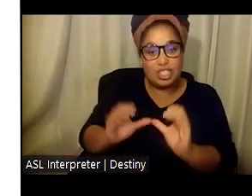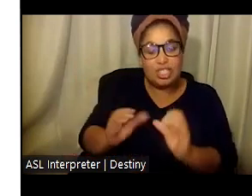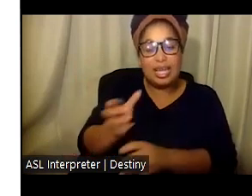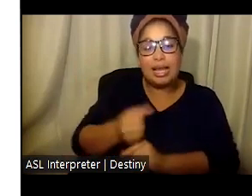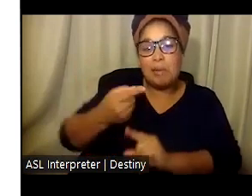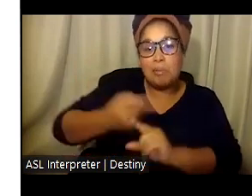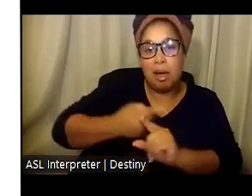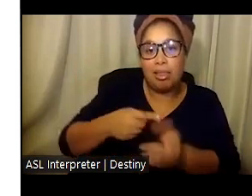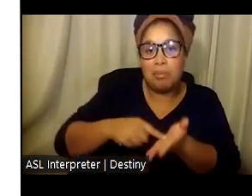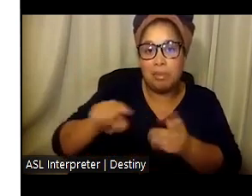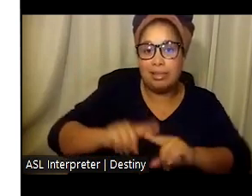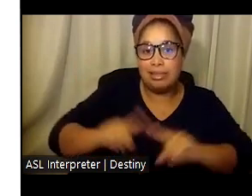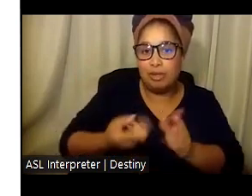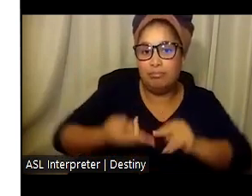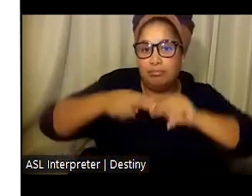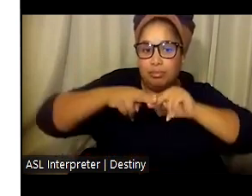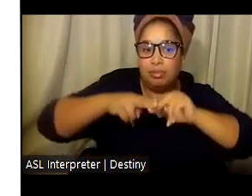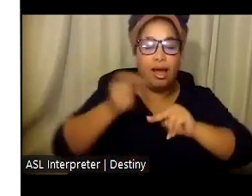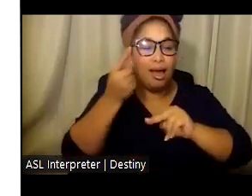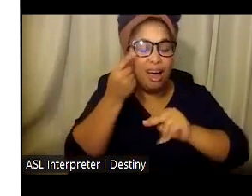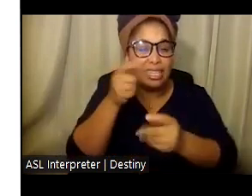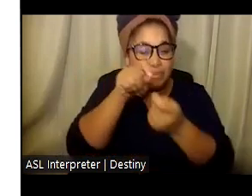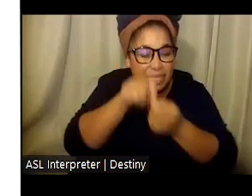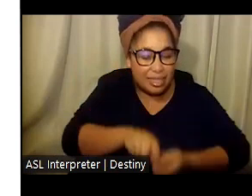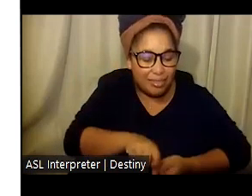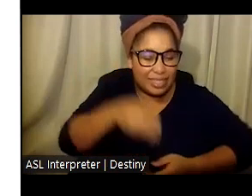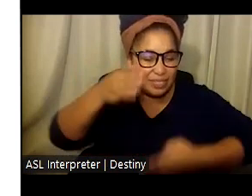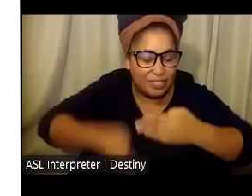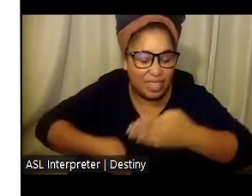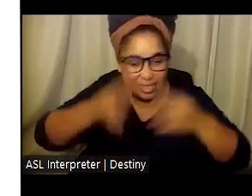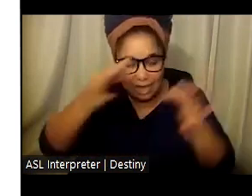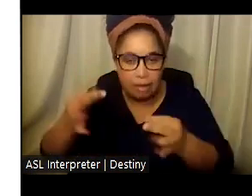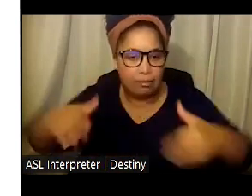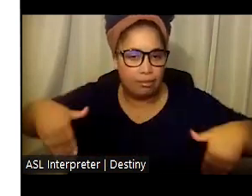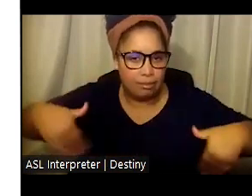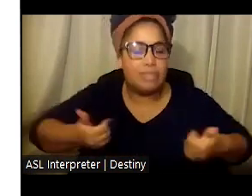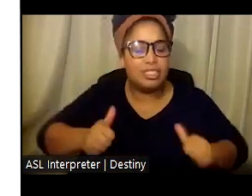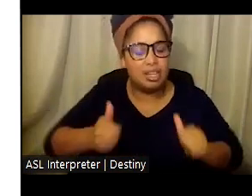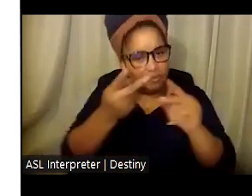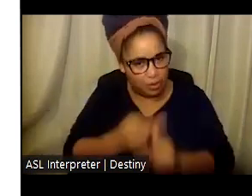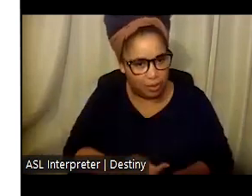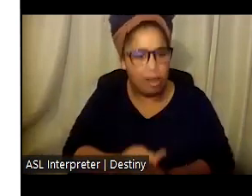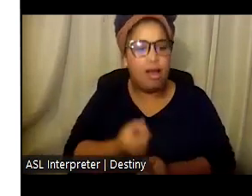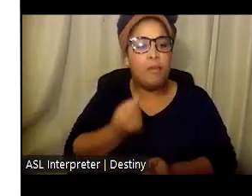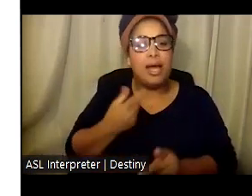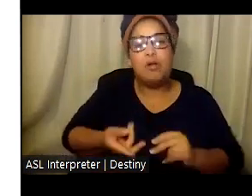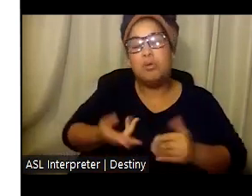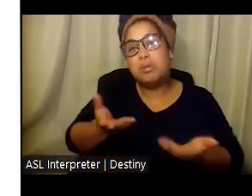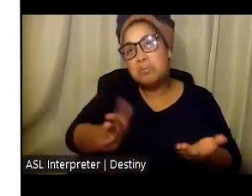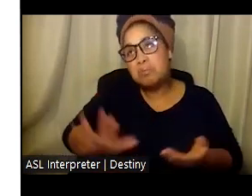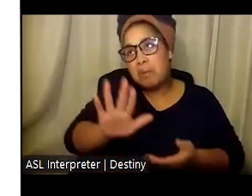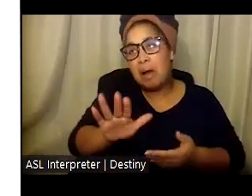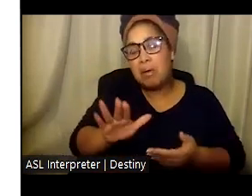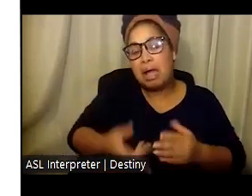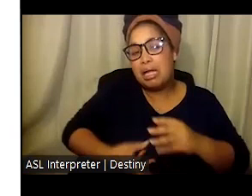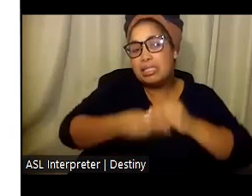pay differential. While the details are yet to be finalized, this differential will likely be an additional $100 per month